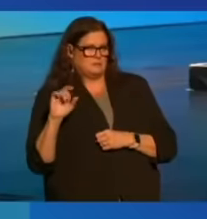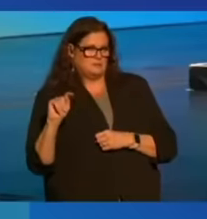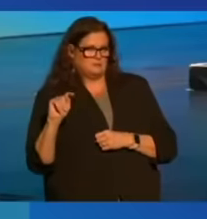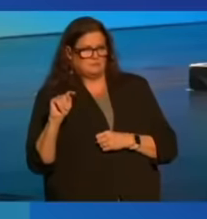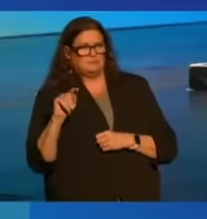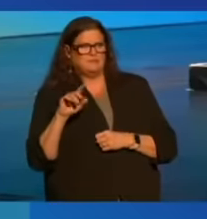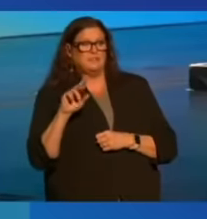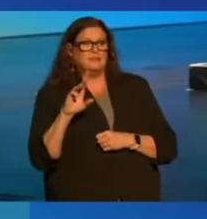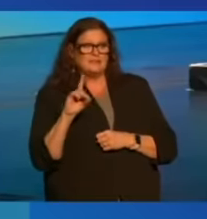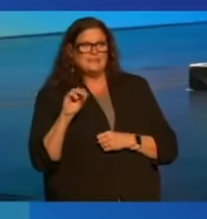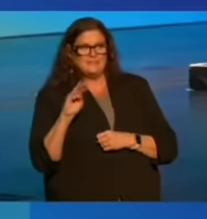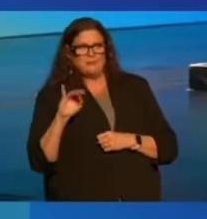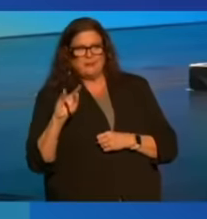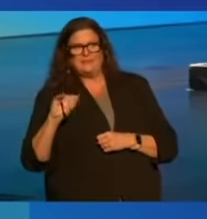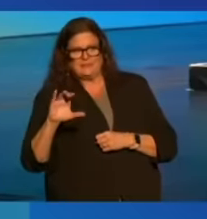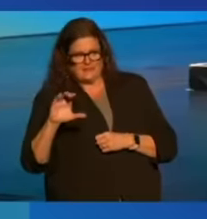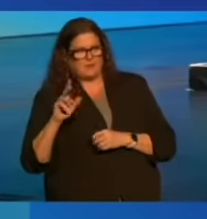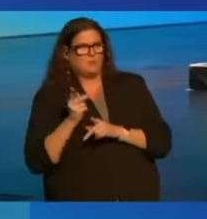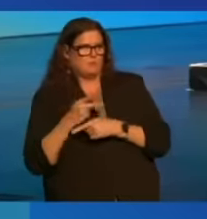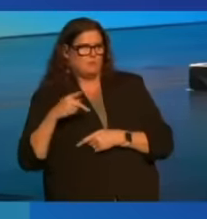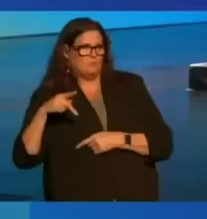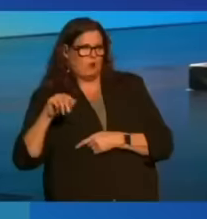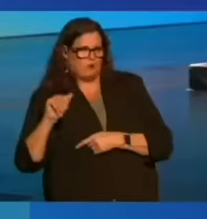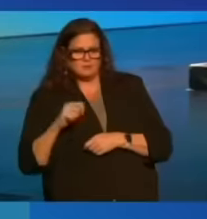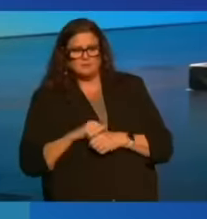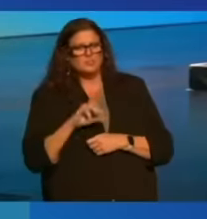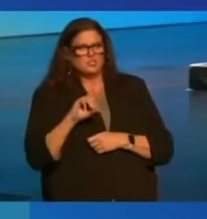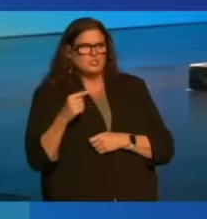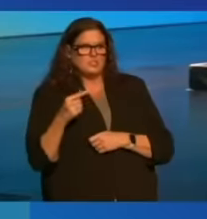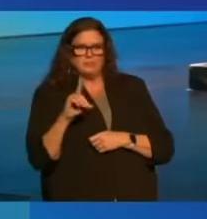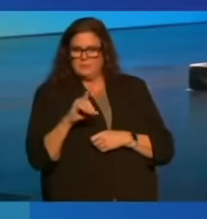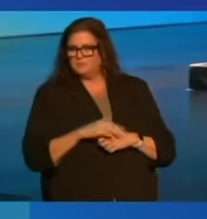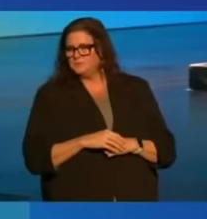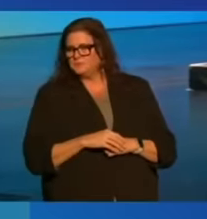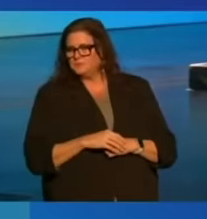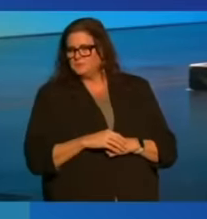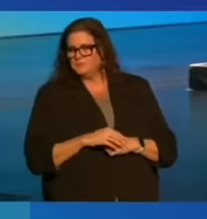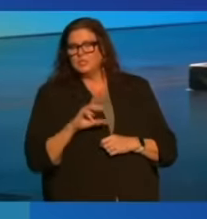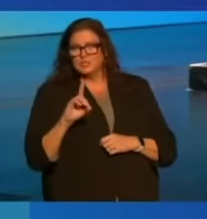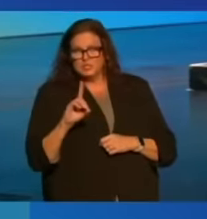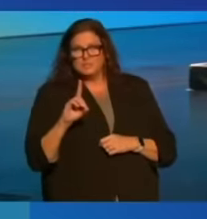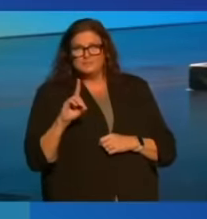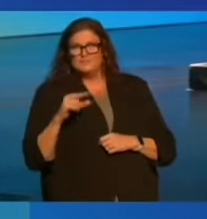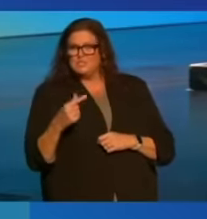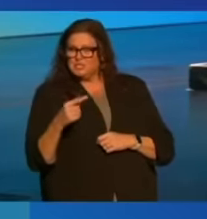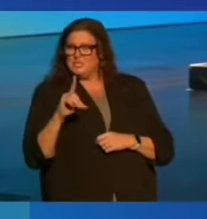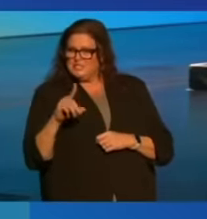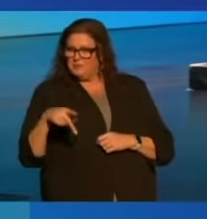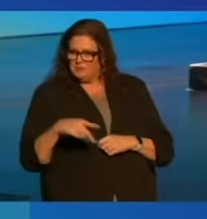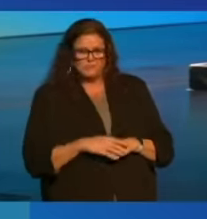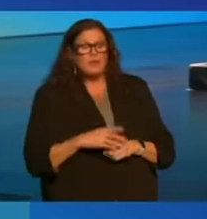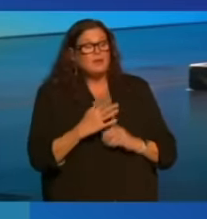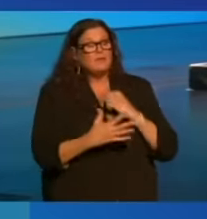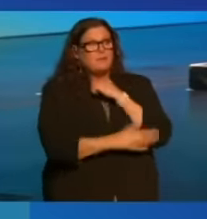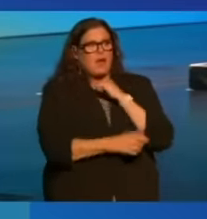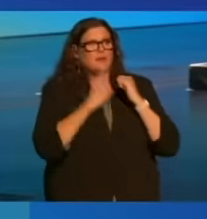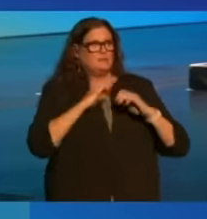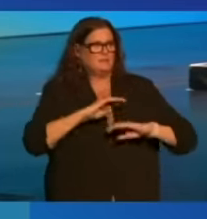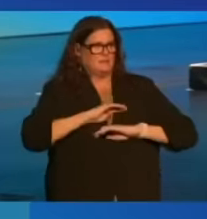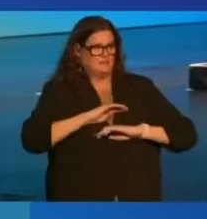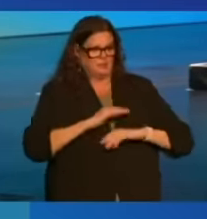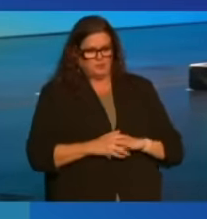And he describes how it reflects what he calls the poverty of satisfaction